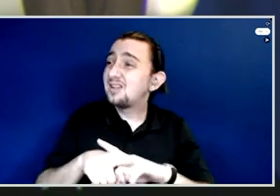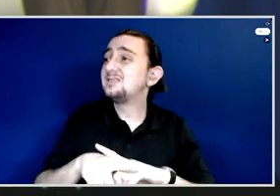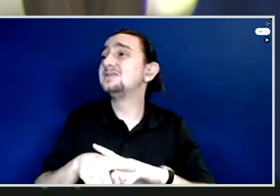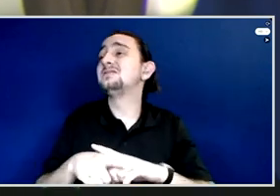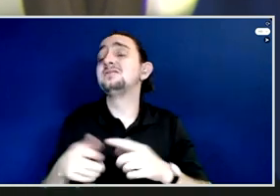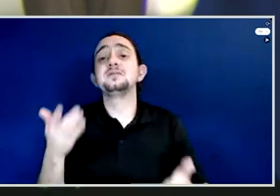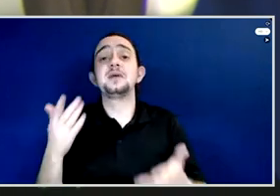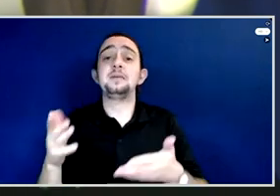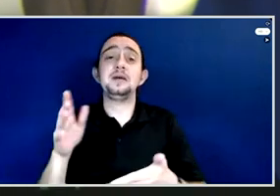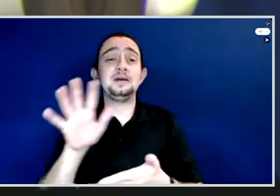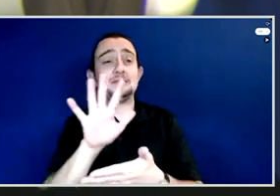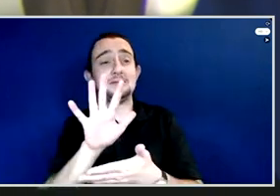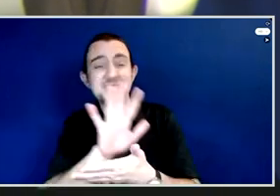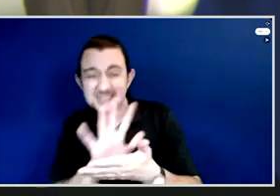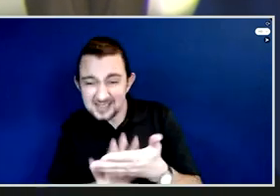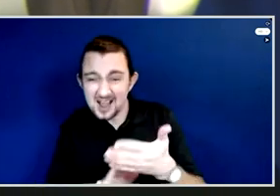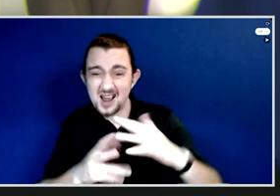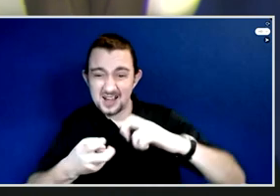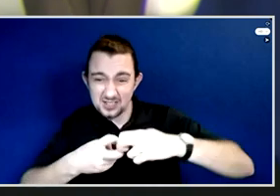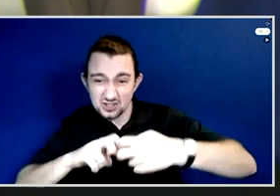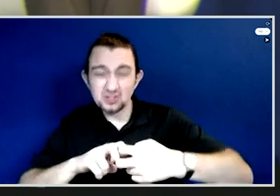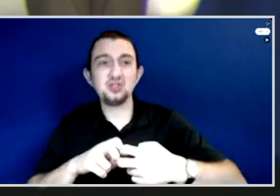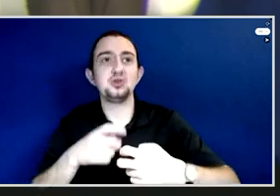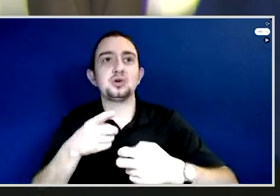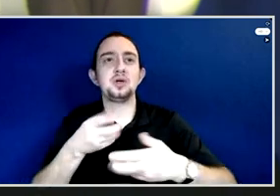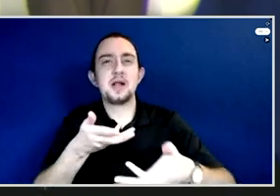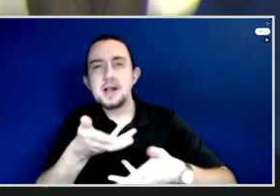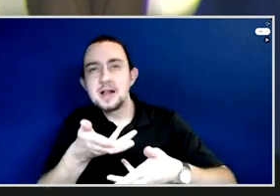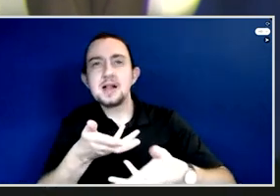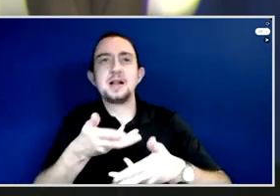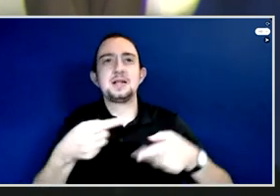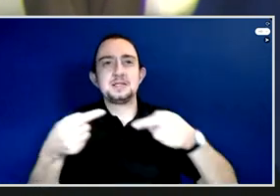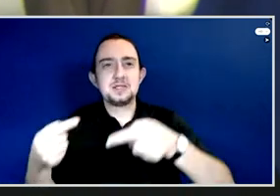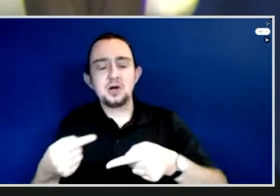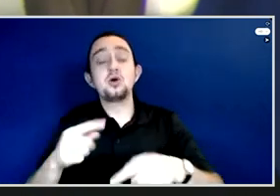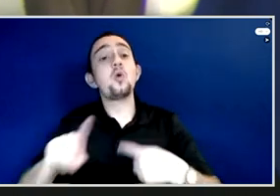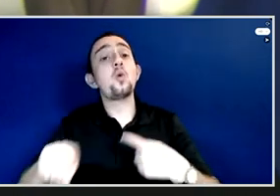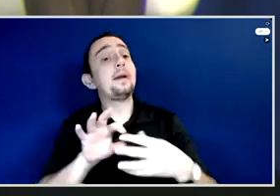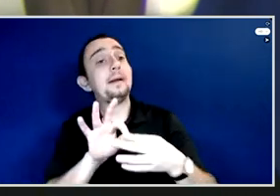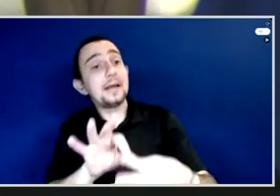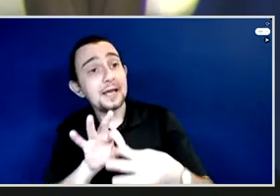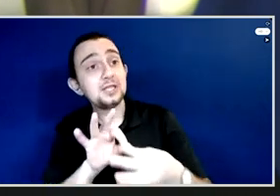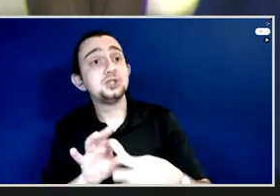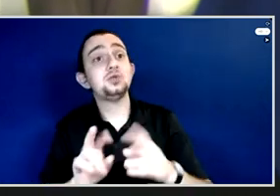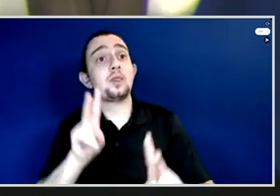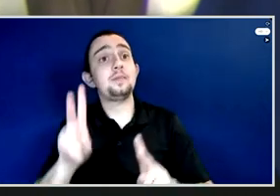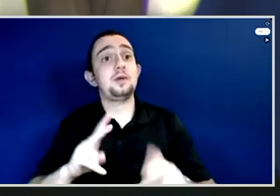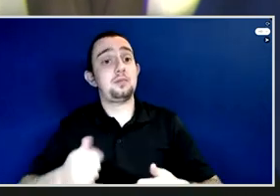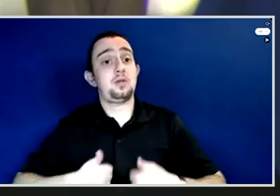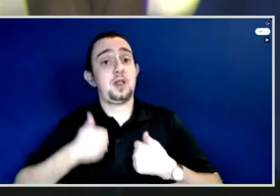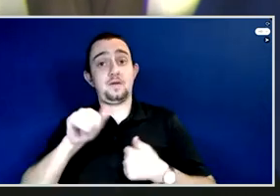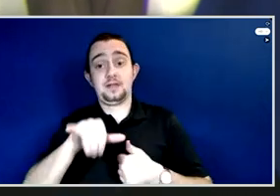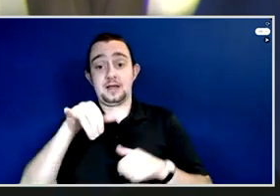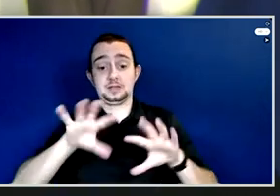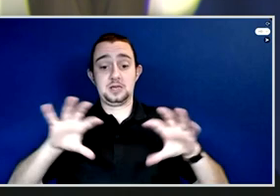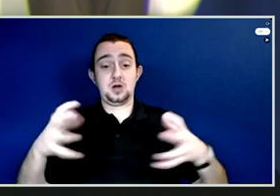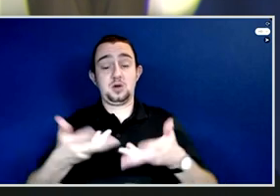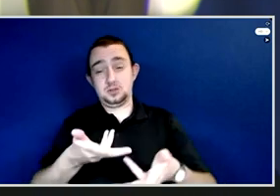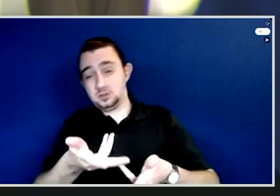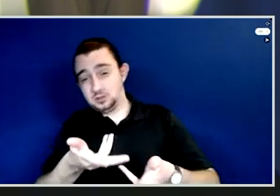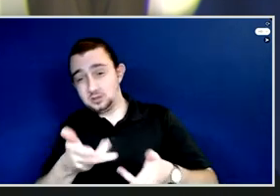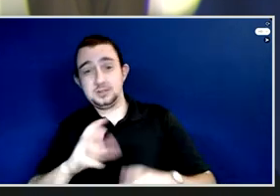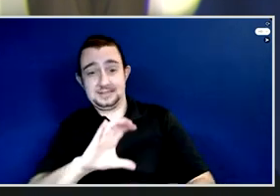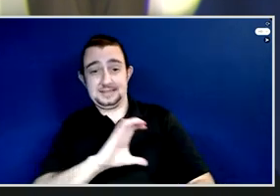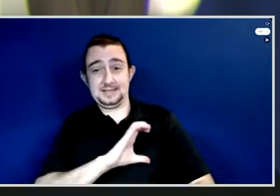when you are engaging with citizens, when you are addressing a problem. But the innovation that I learned,